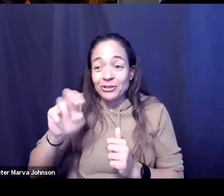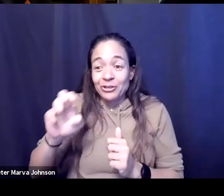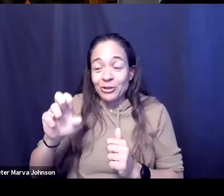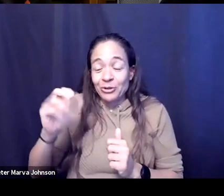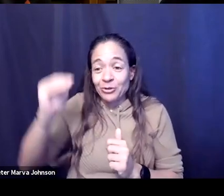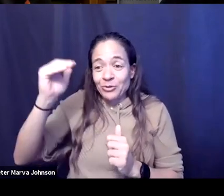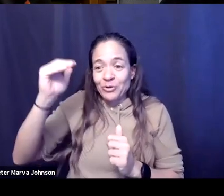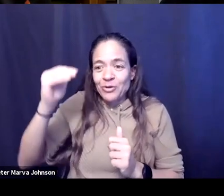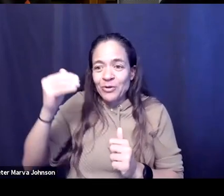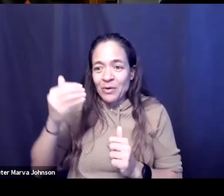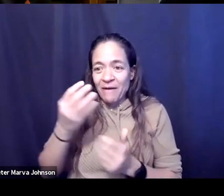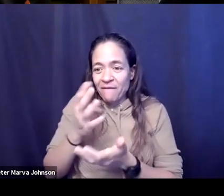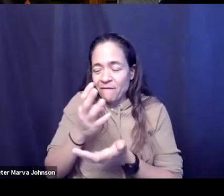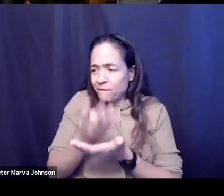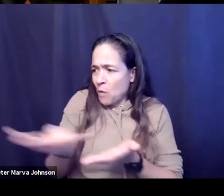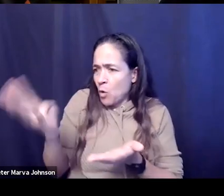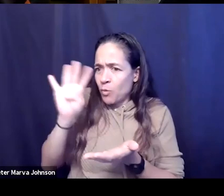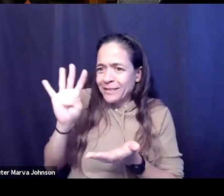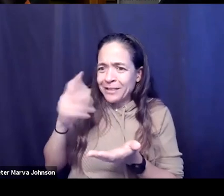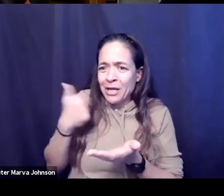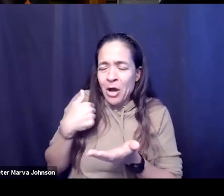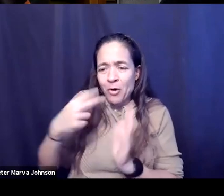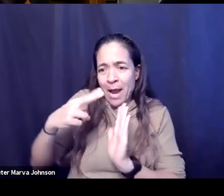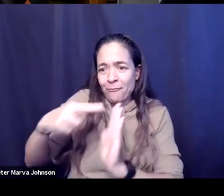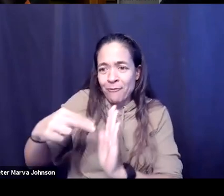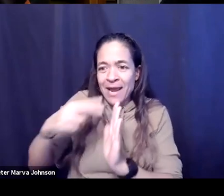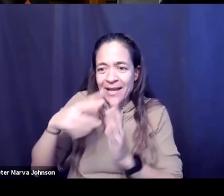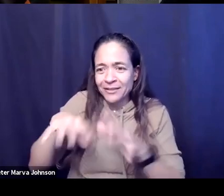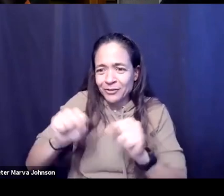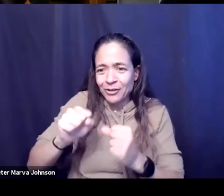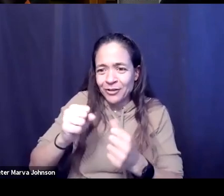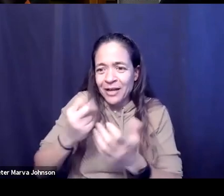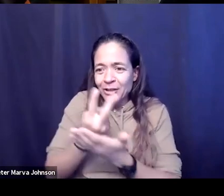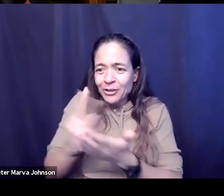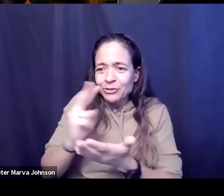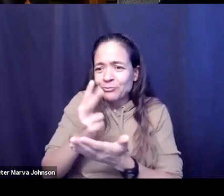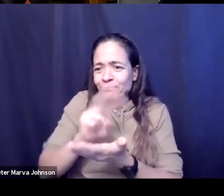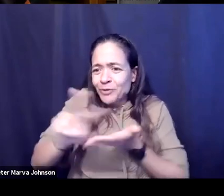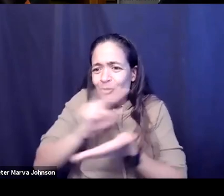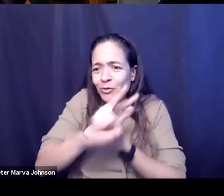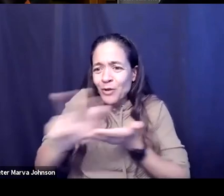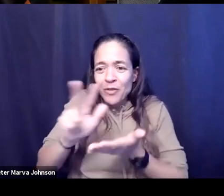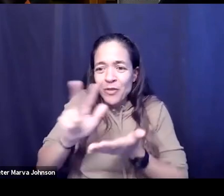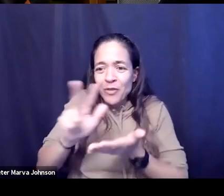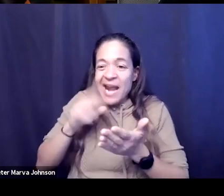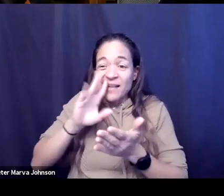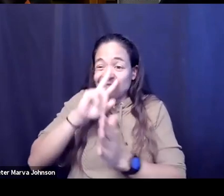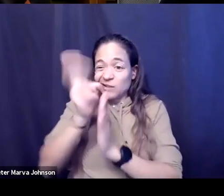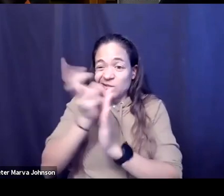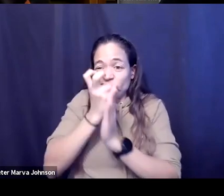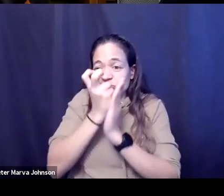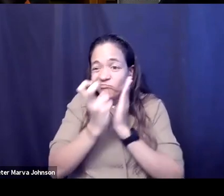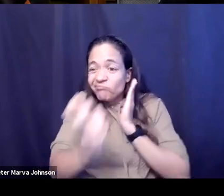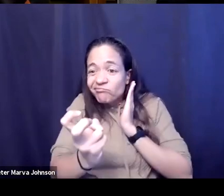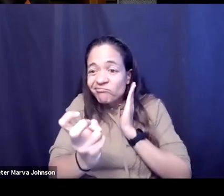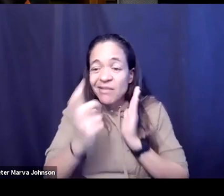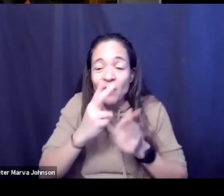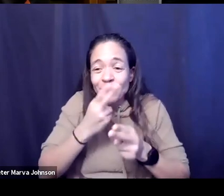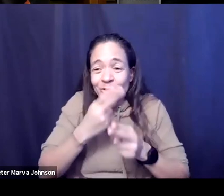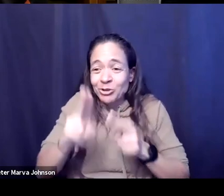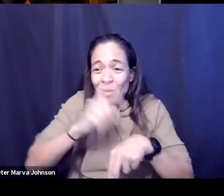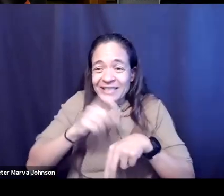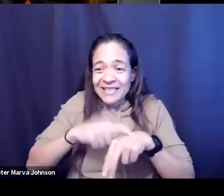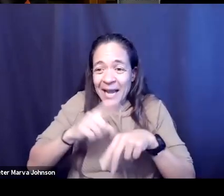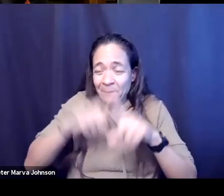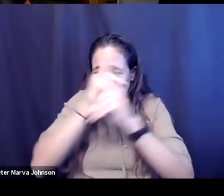and it was a wonderful you know dystopian escape that i just escaped into for a short period of time sometimes we need that we all need